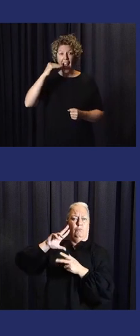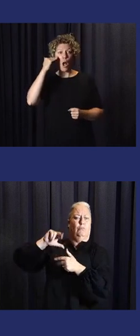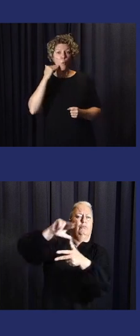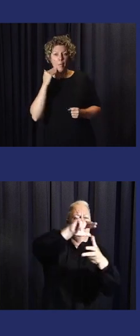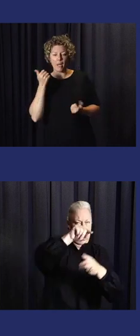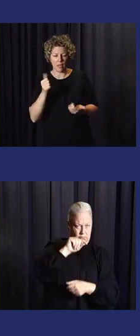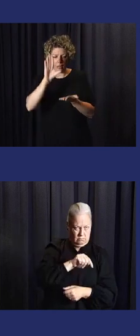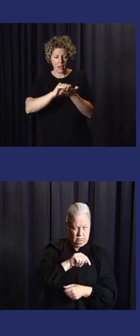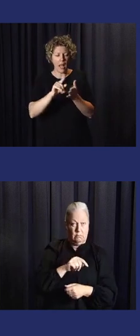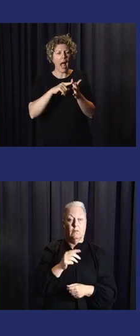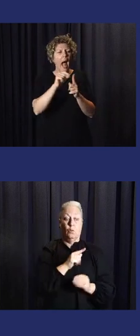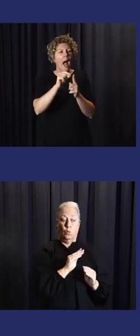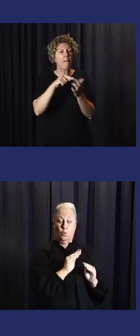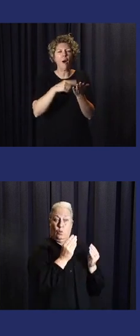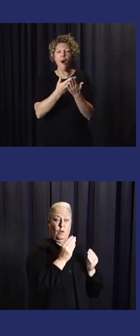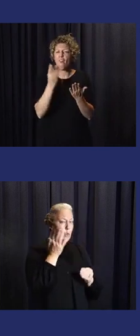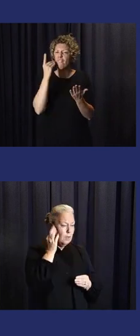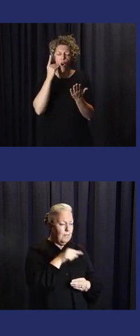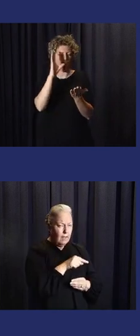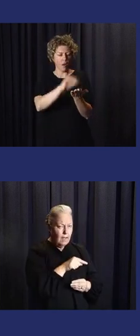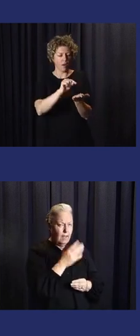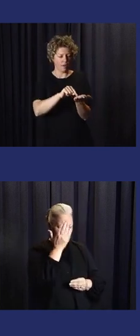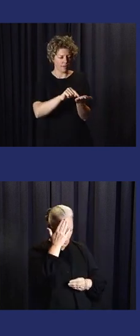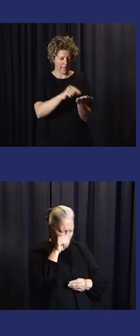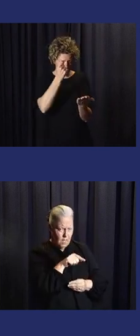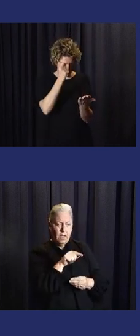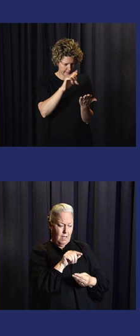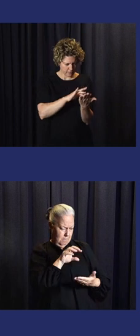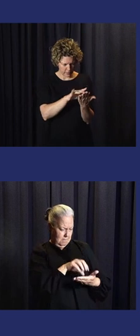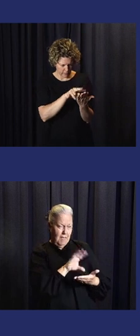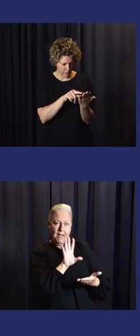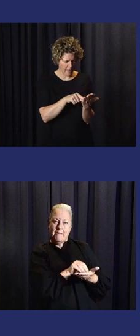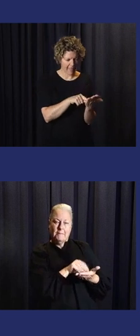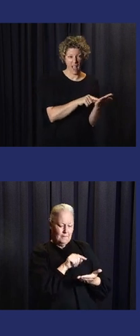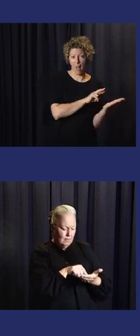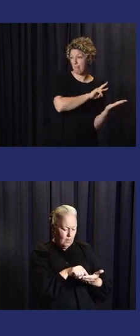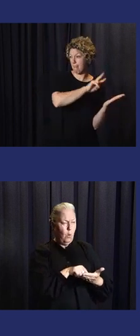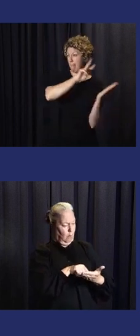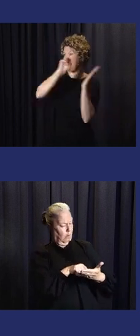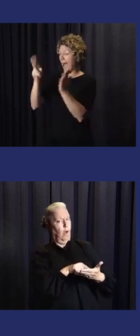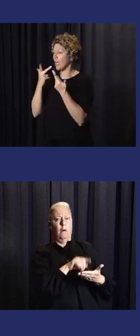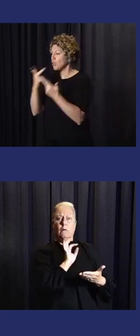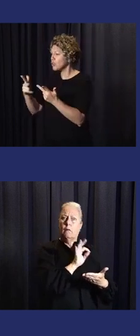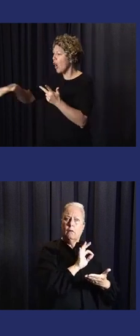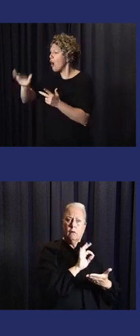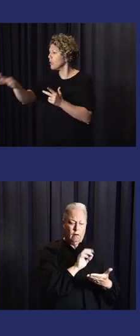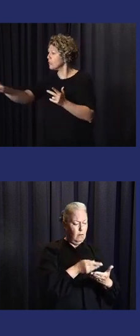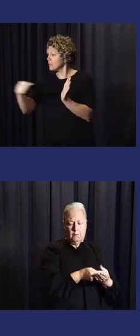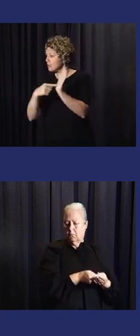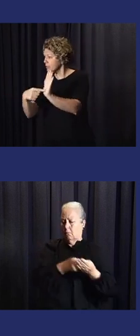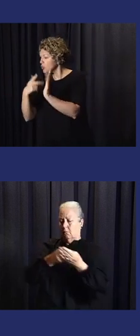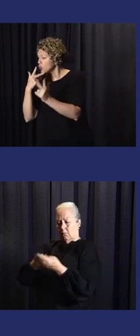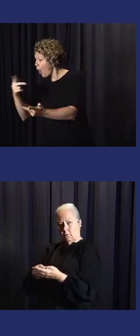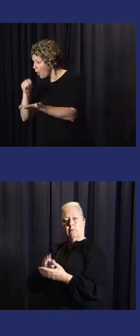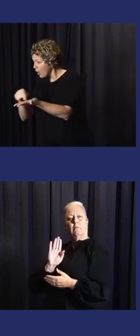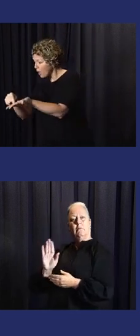before TC Yasa. But I know for a fact that the young women found the app. They got to understand the app. They took it back